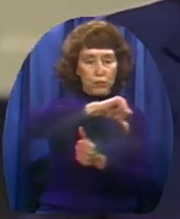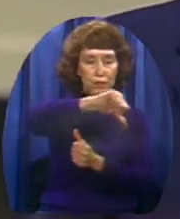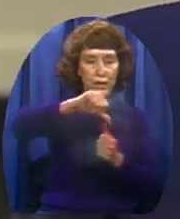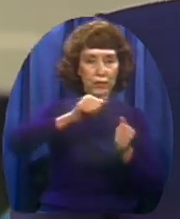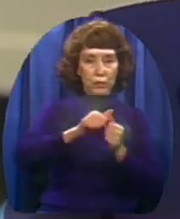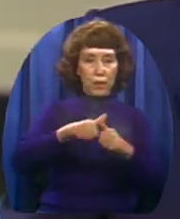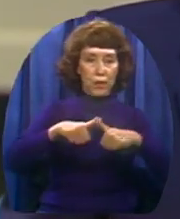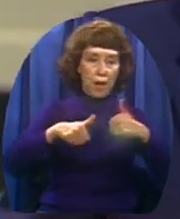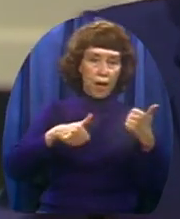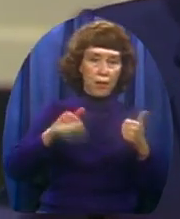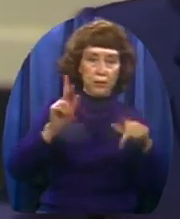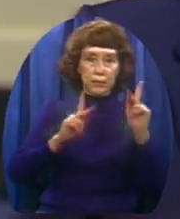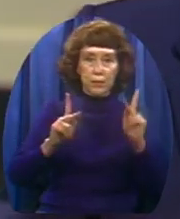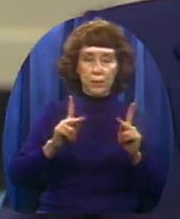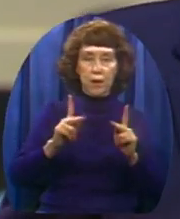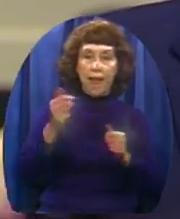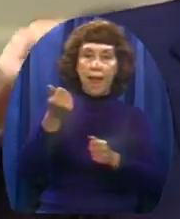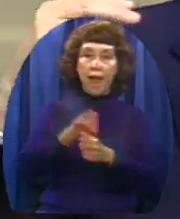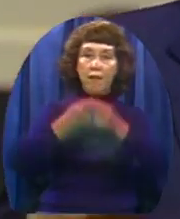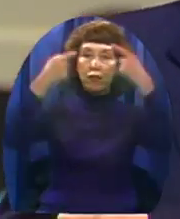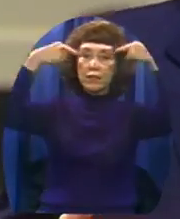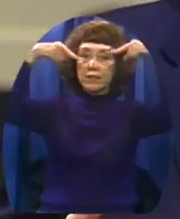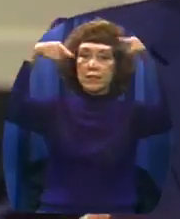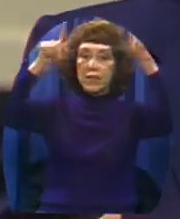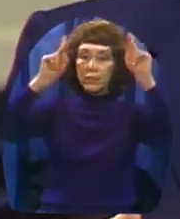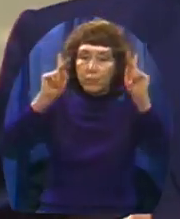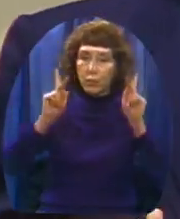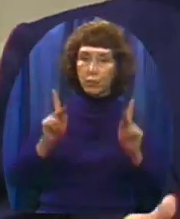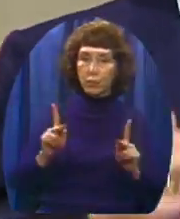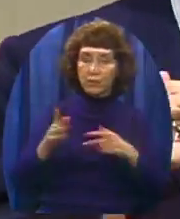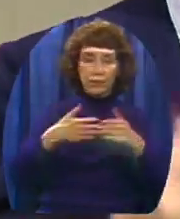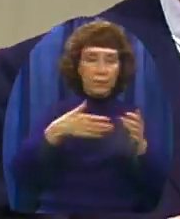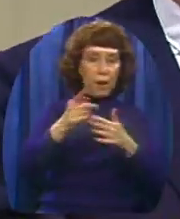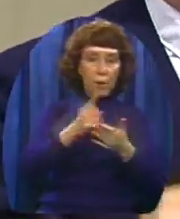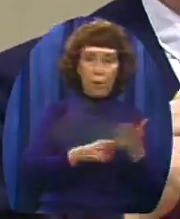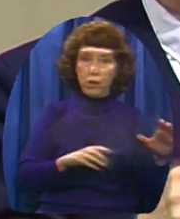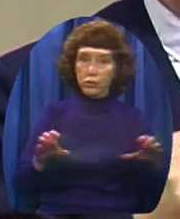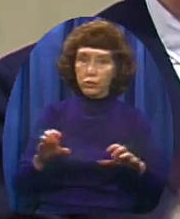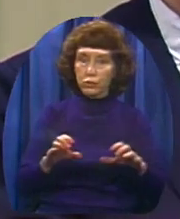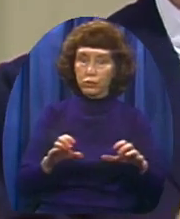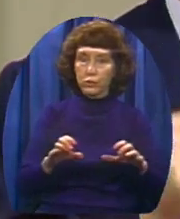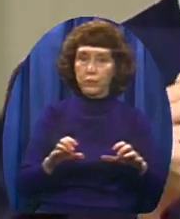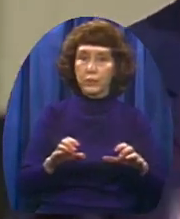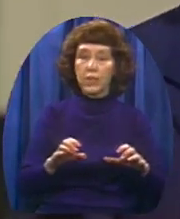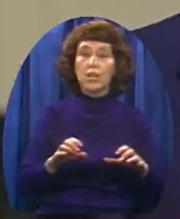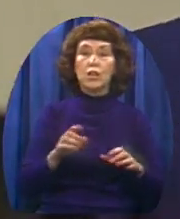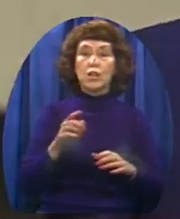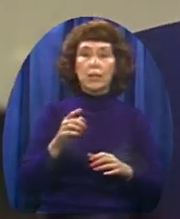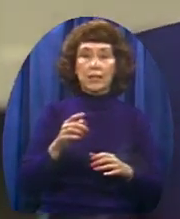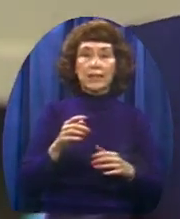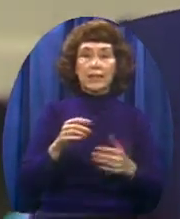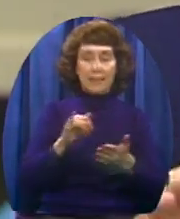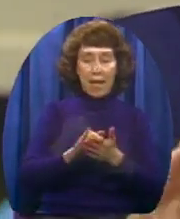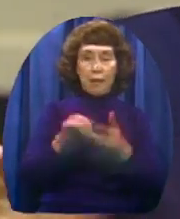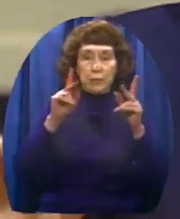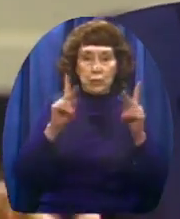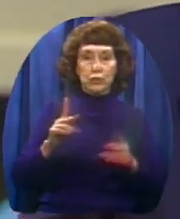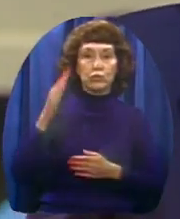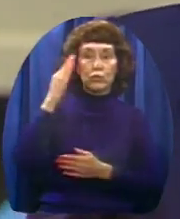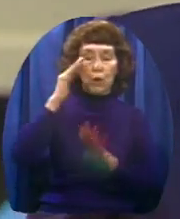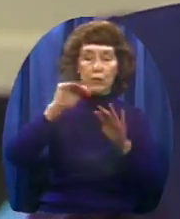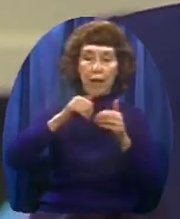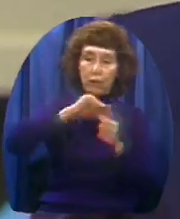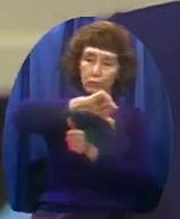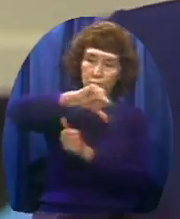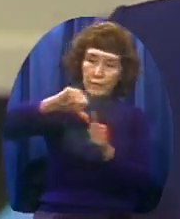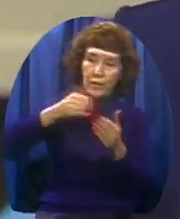for every successful person in the world In any field You have a person who knows how to relate with And to interact